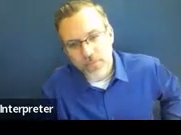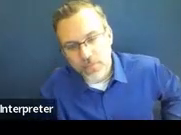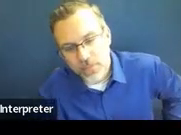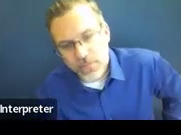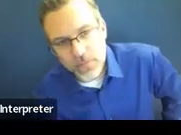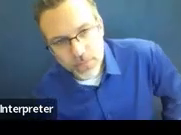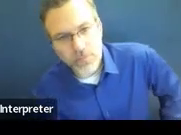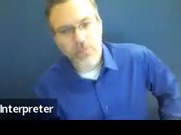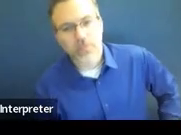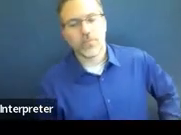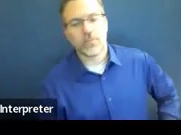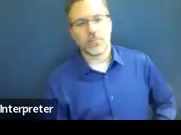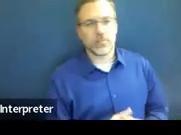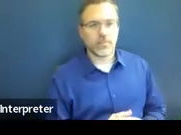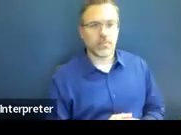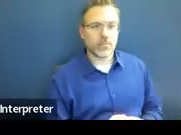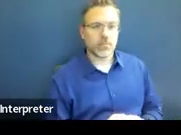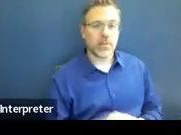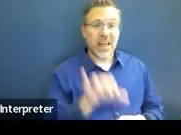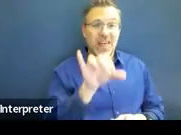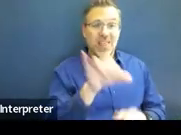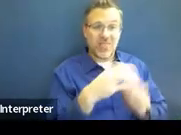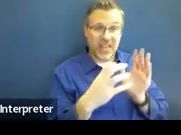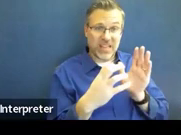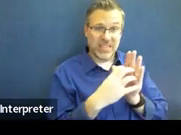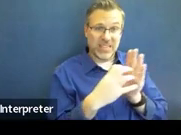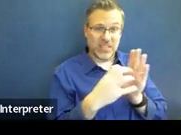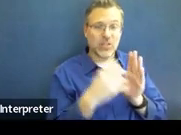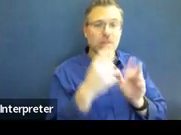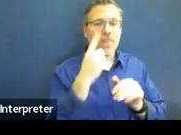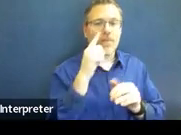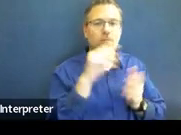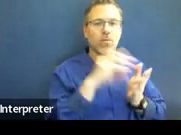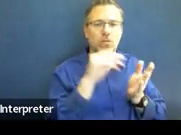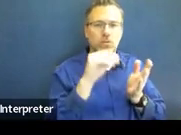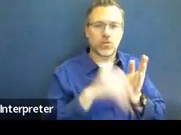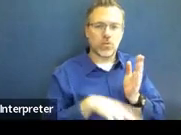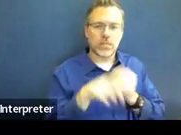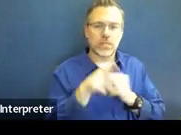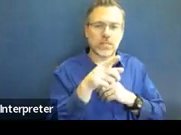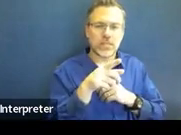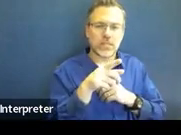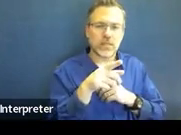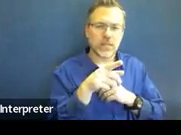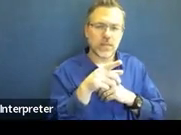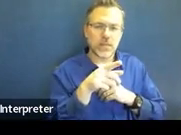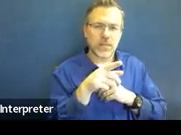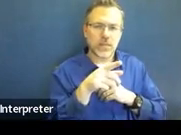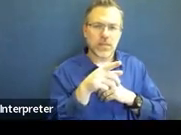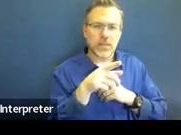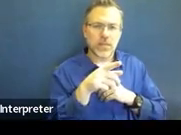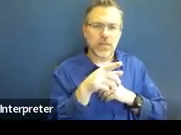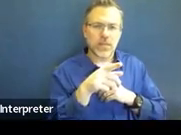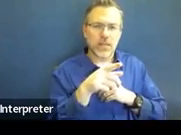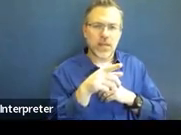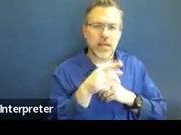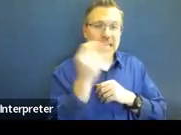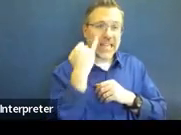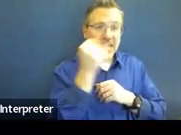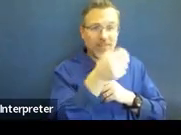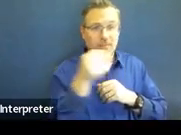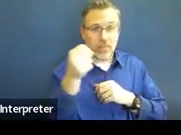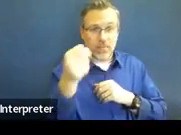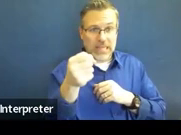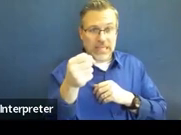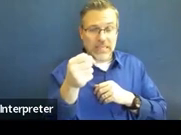And then, this section on the written notice is for students that are being placed in special